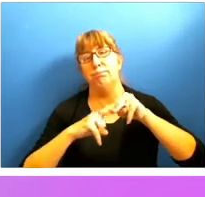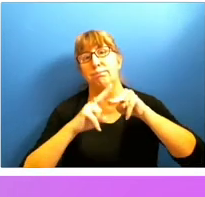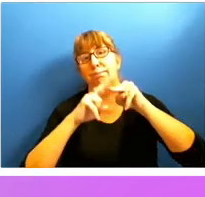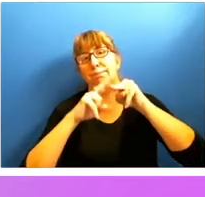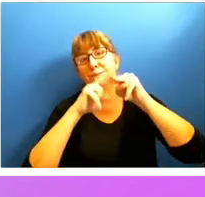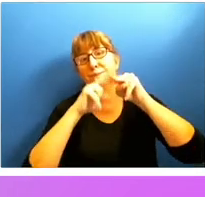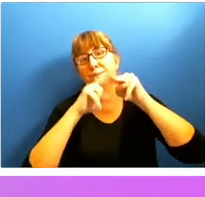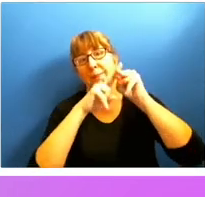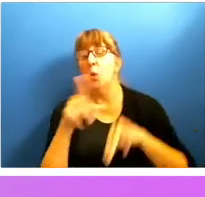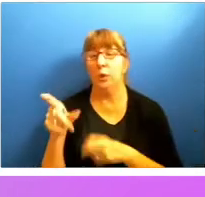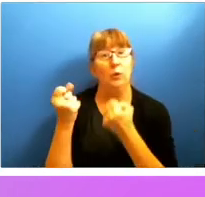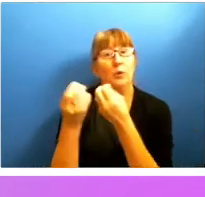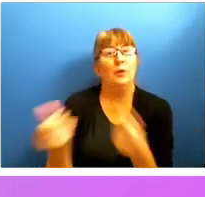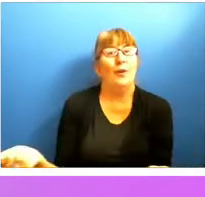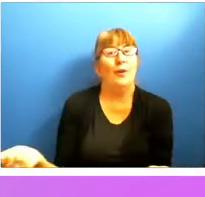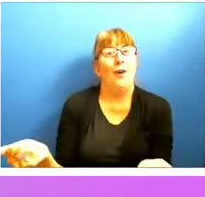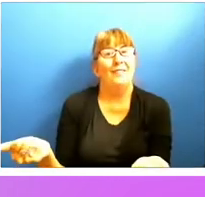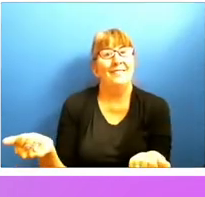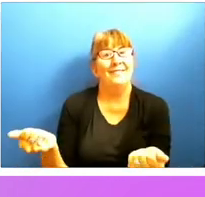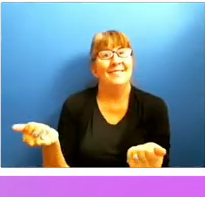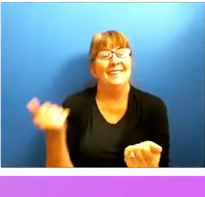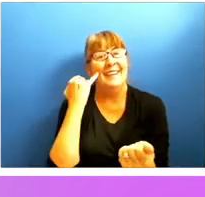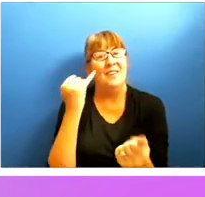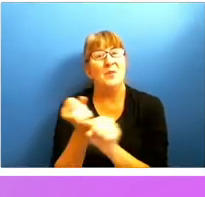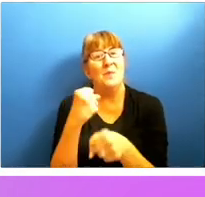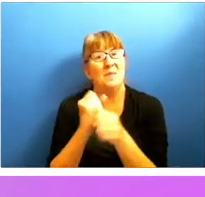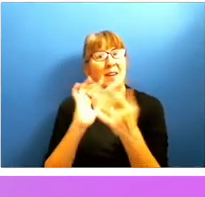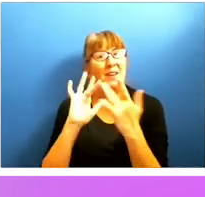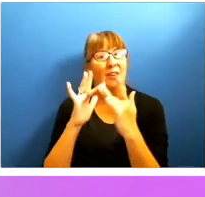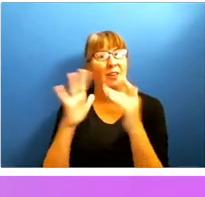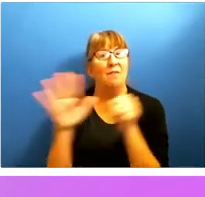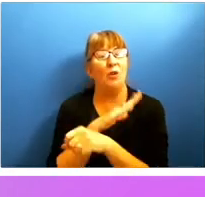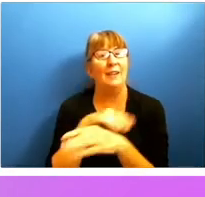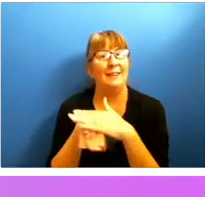that cost simply by making your digital channel fully accessible.